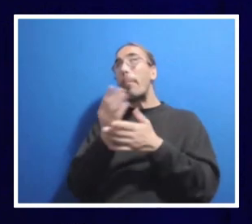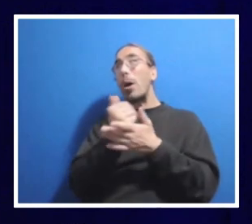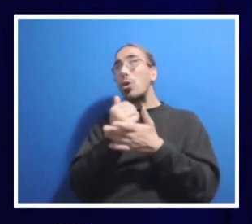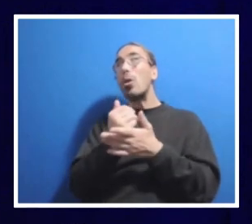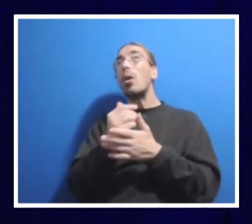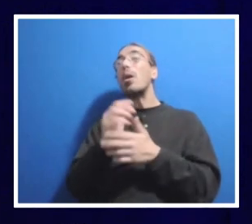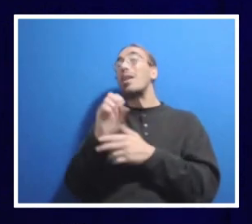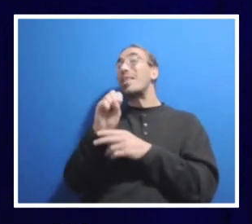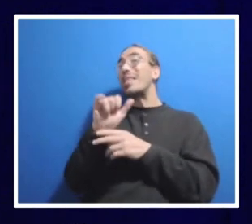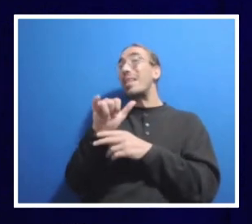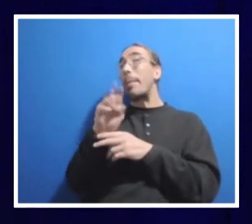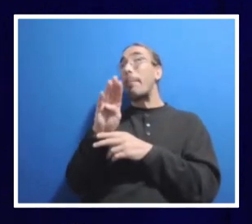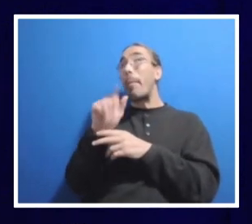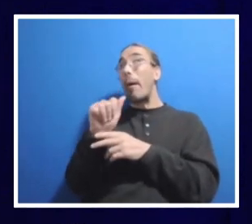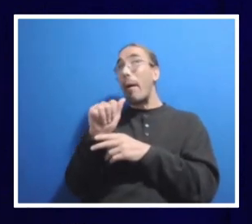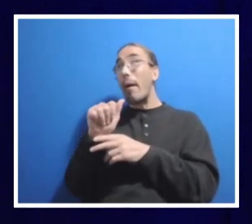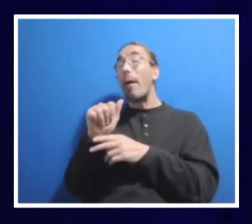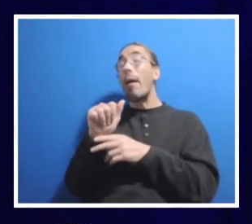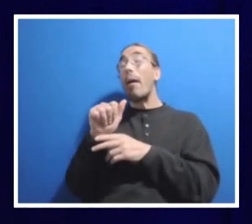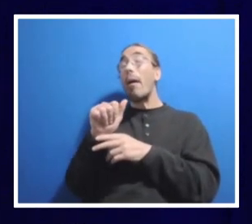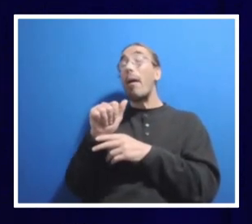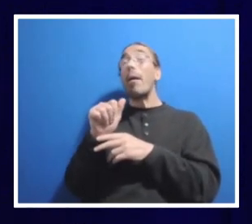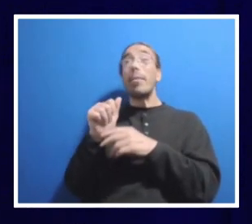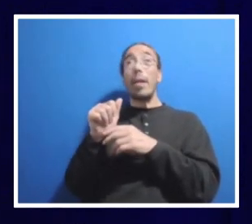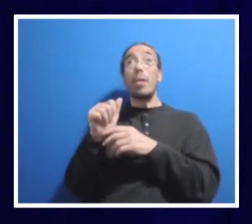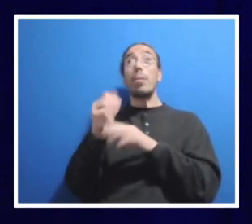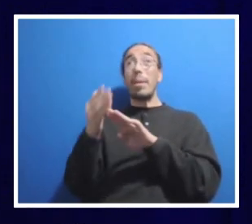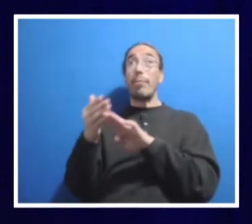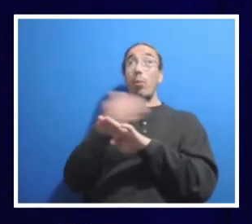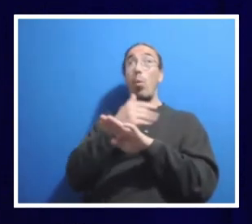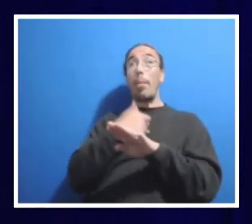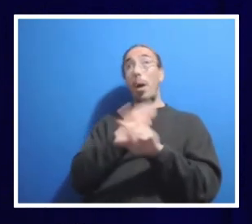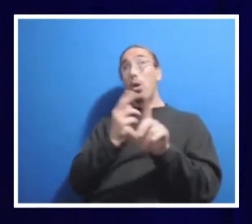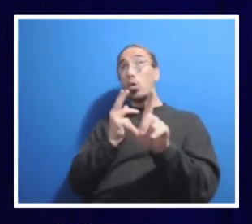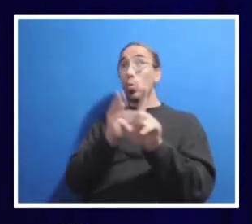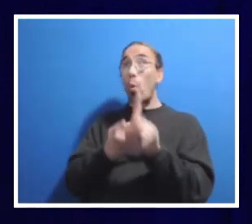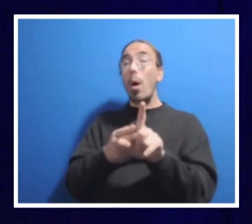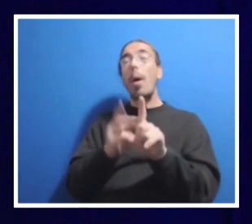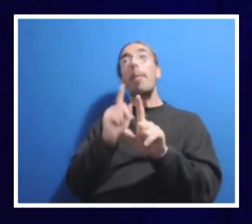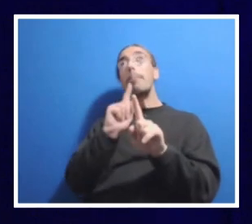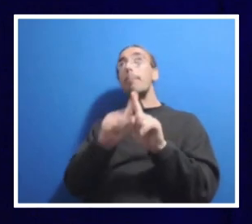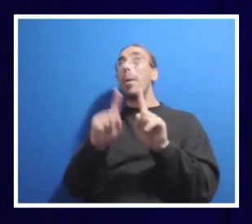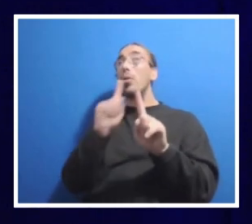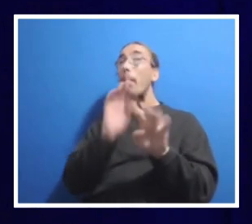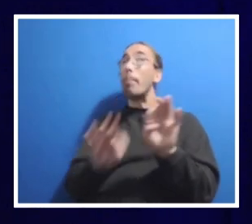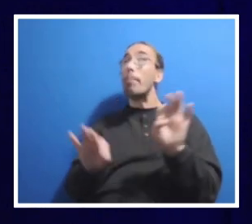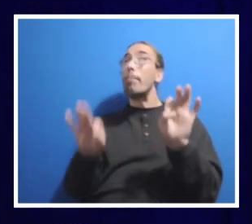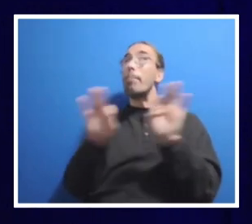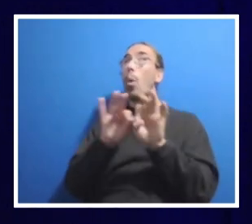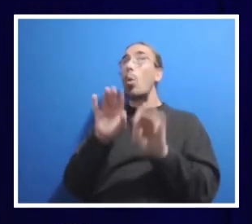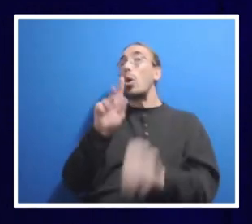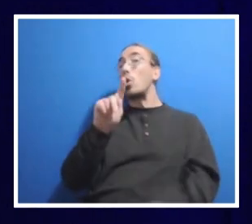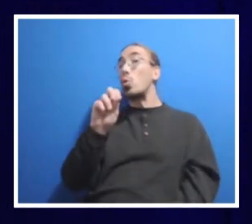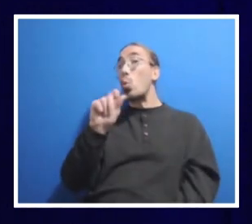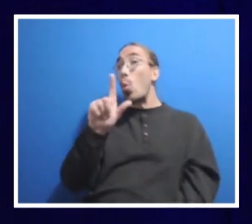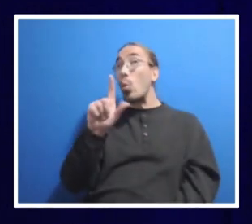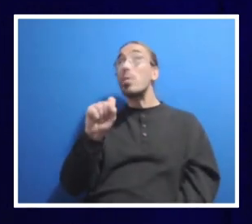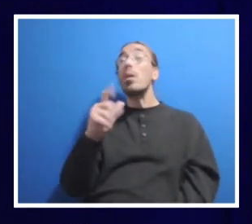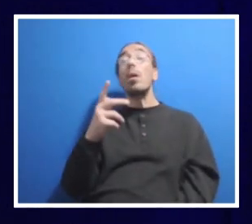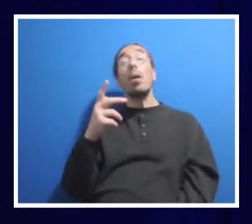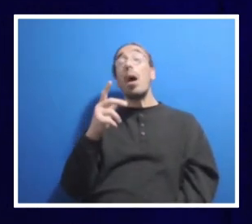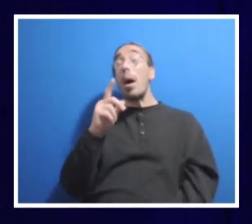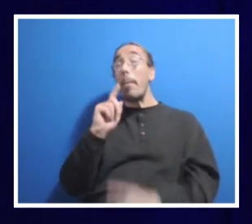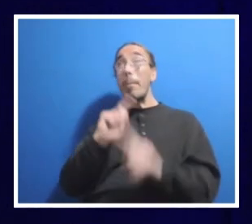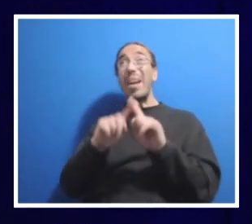again, precedes me, but these are very important tools. So, it might be painful because we are doing something new,